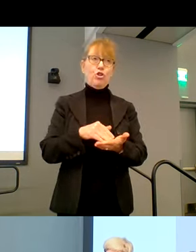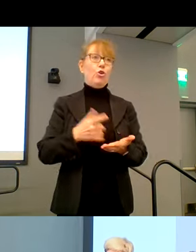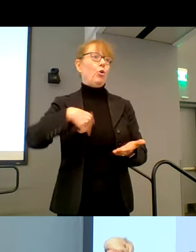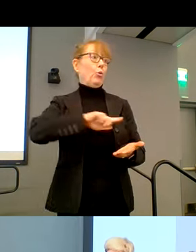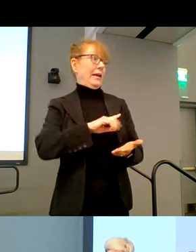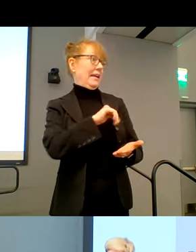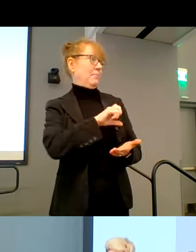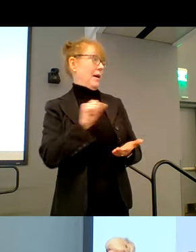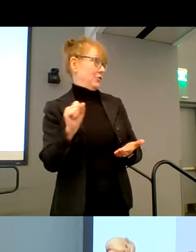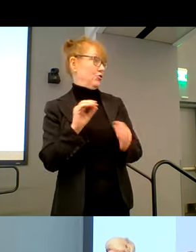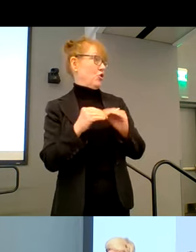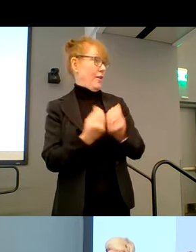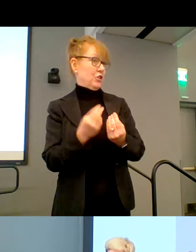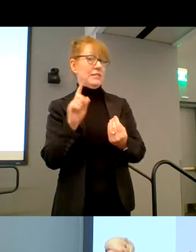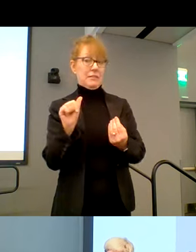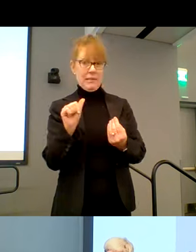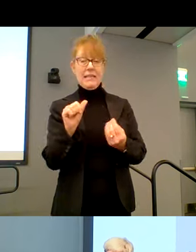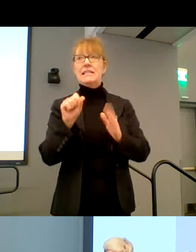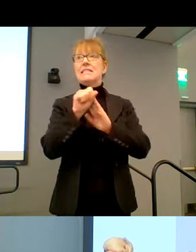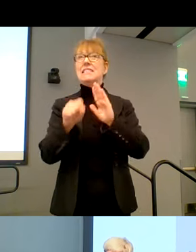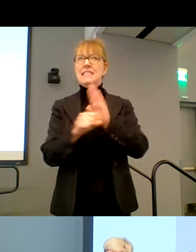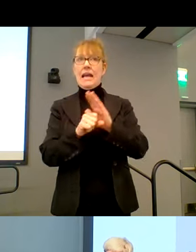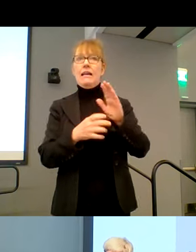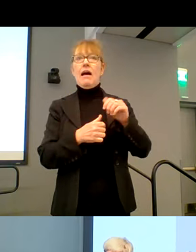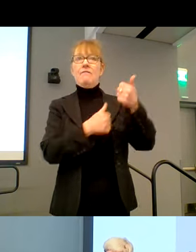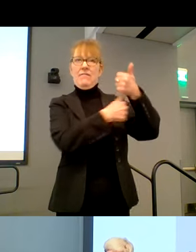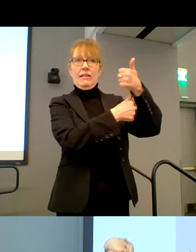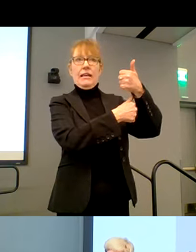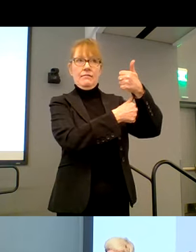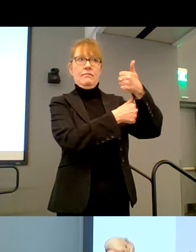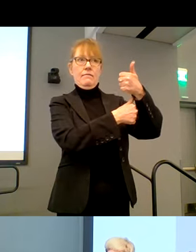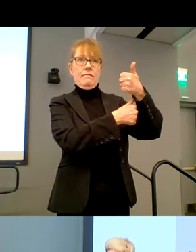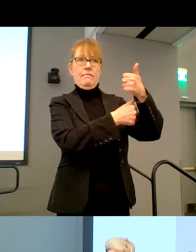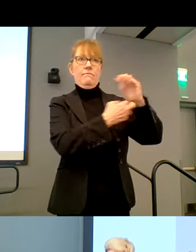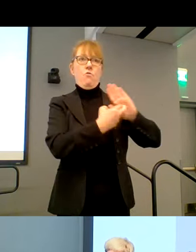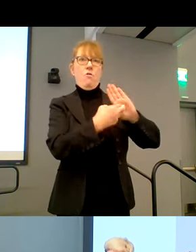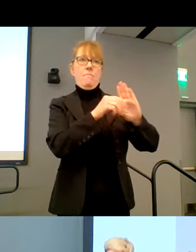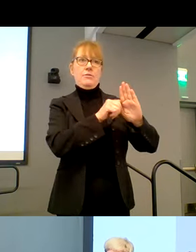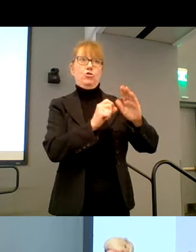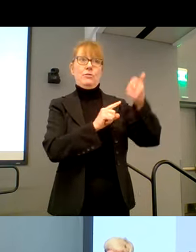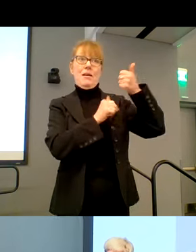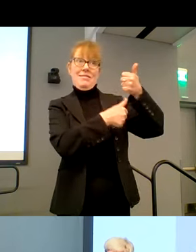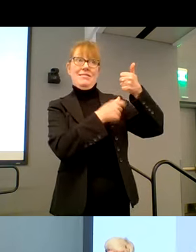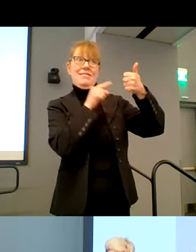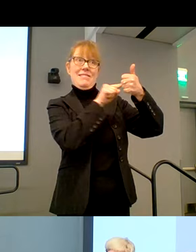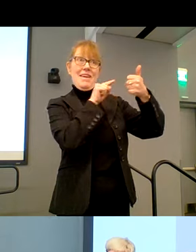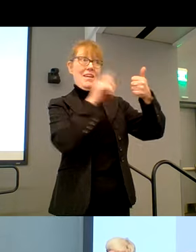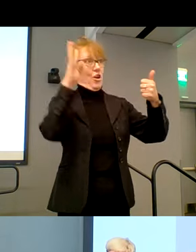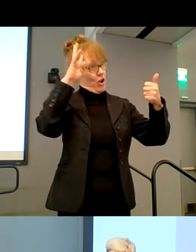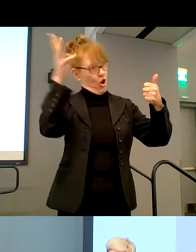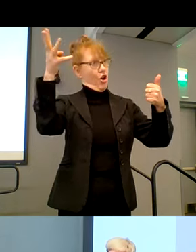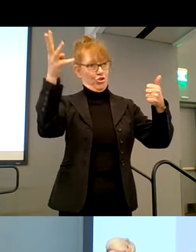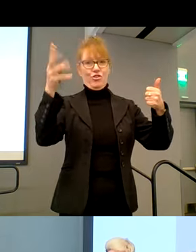Office on Disability is their state affiliate for Massachusetts. And they are the ones that funded this event.